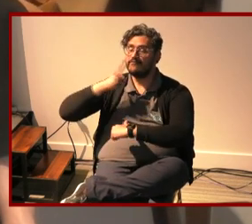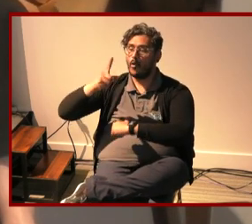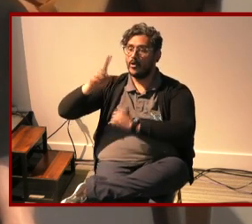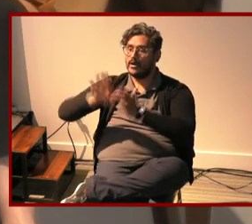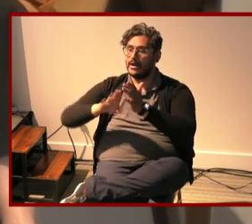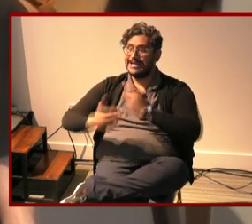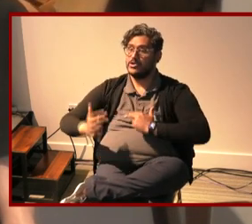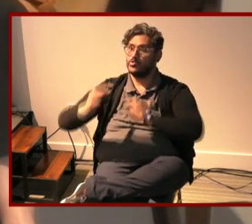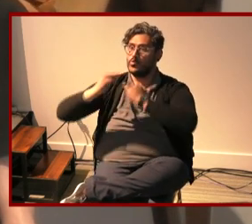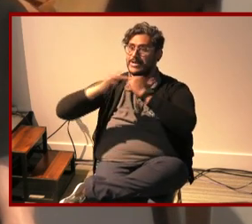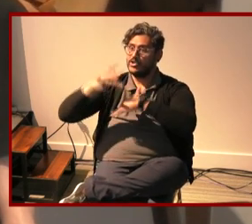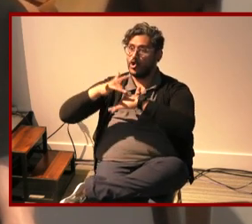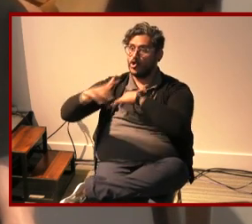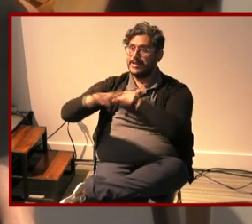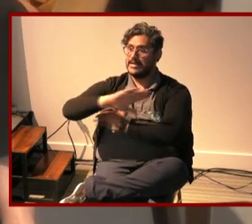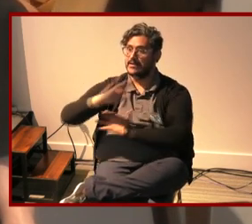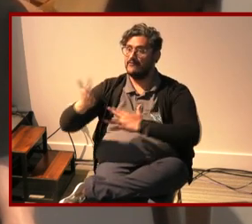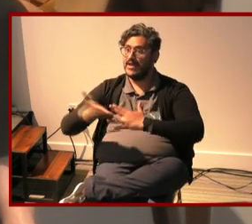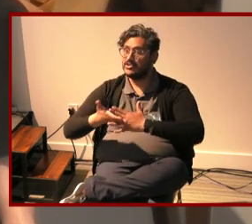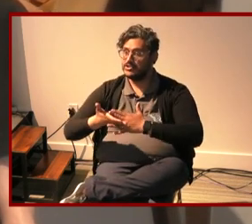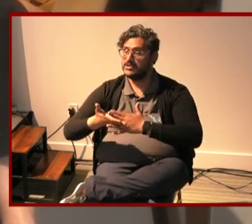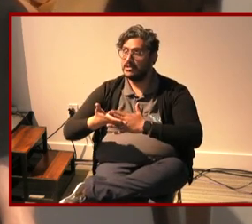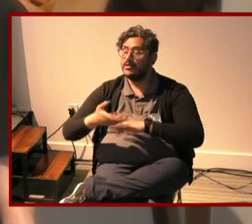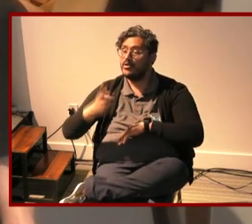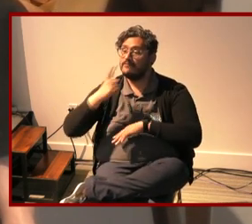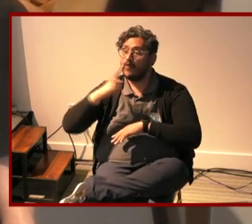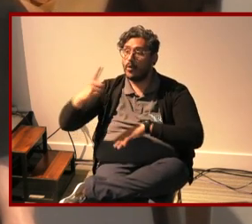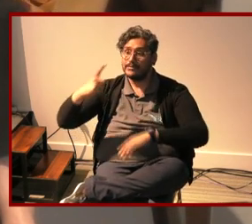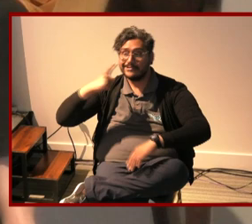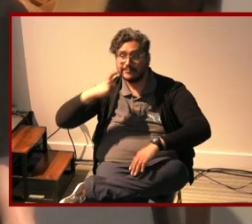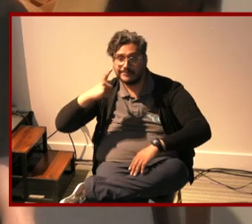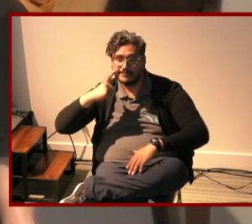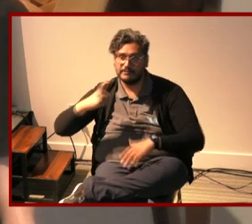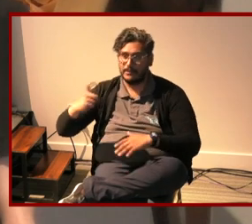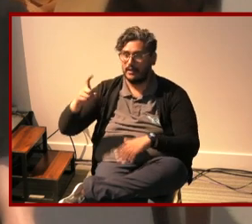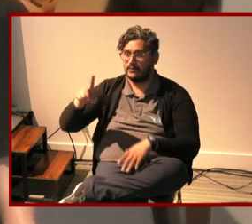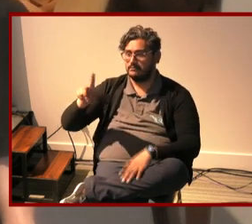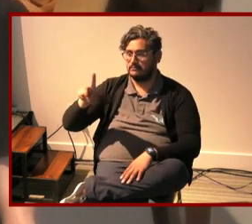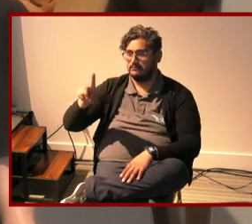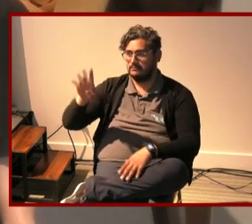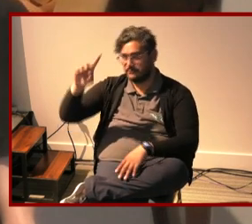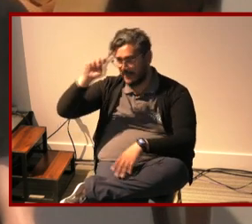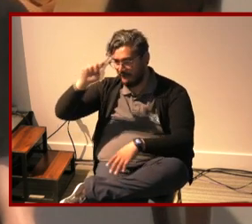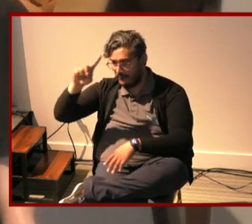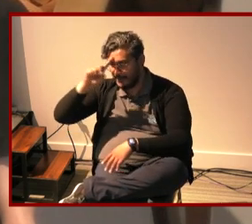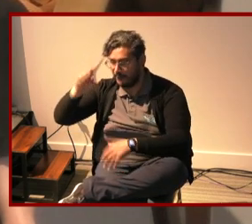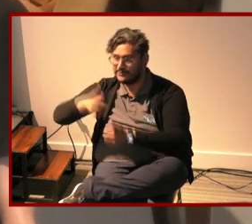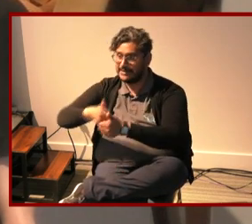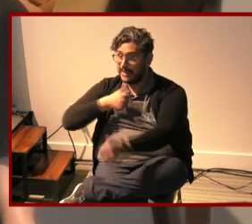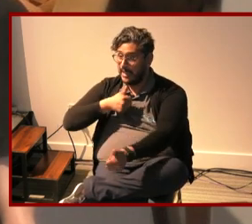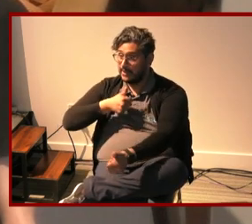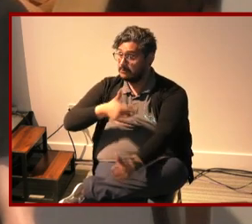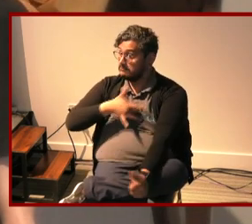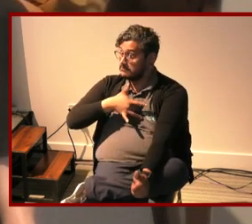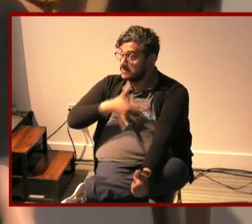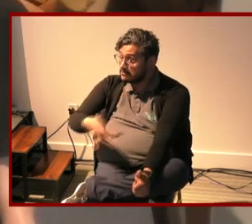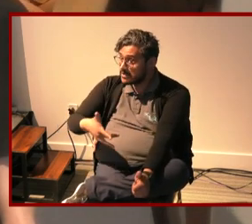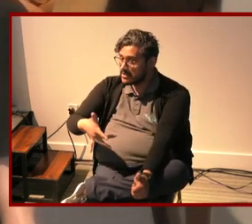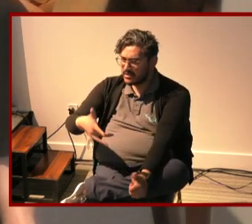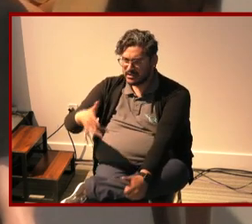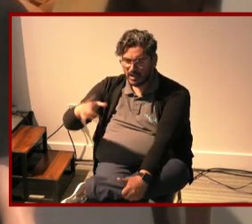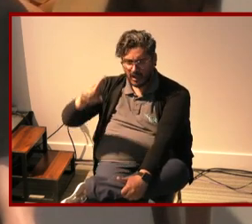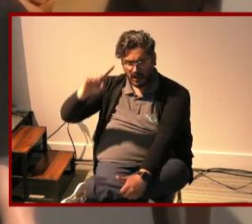intervention um for suspected developmental delay particularly autism so the